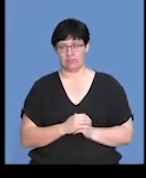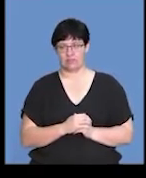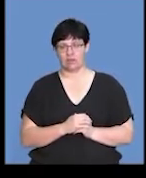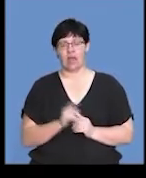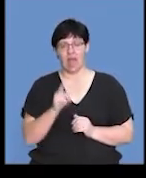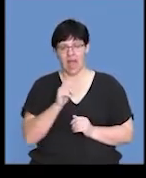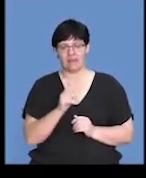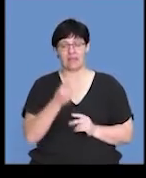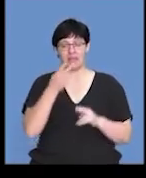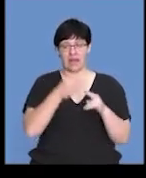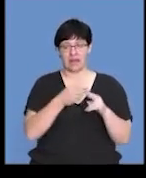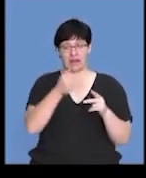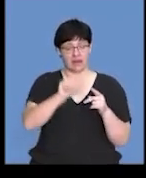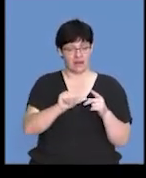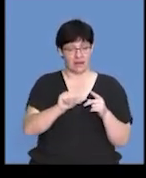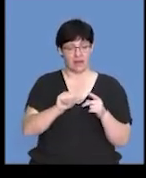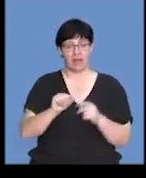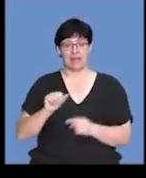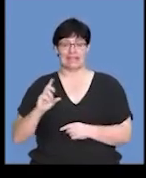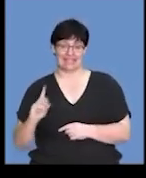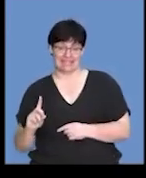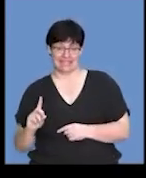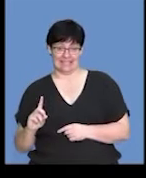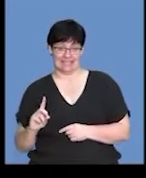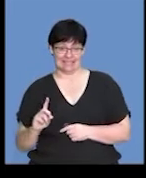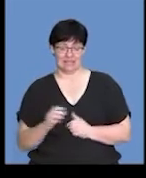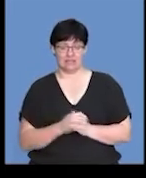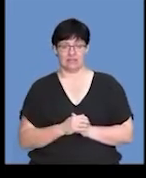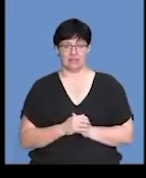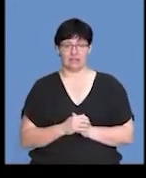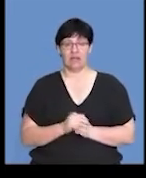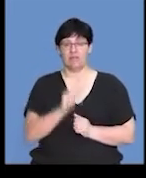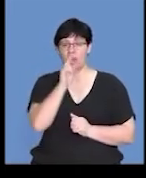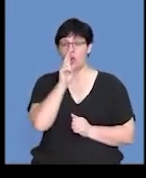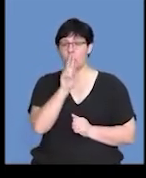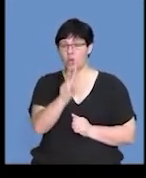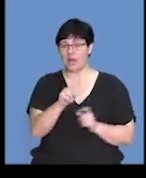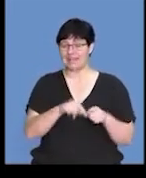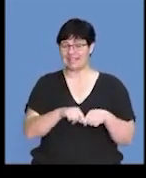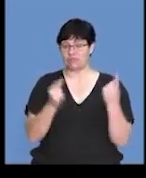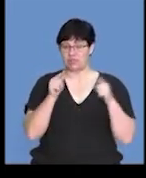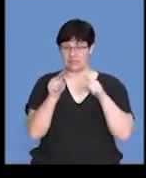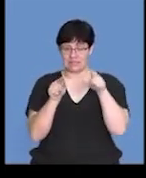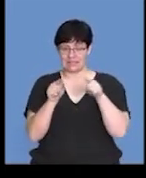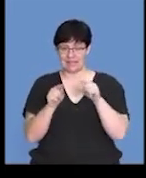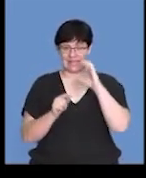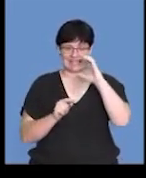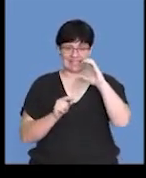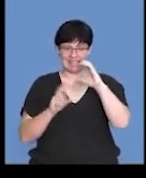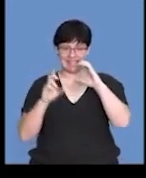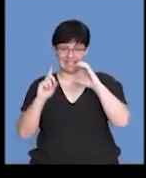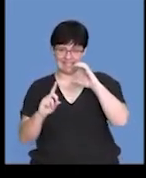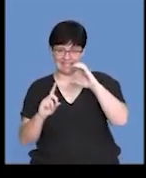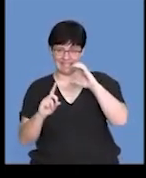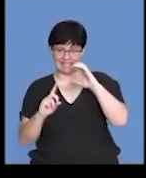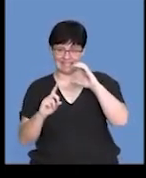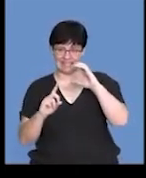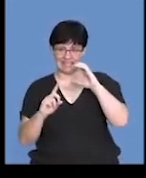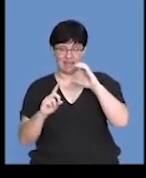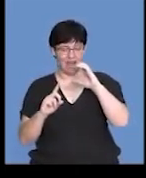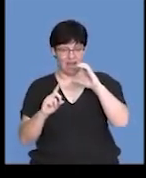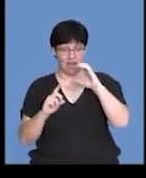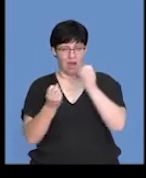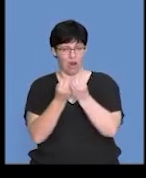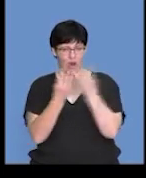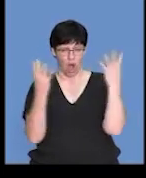And closely followed by that is option D. And so, guys, if we look at this difference here between C and D, it tells me that